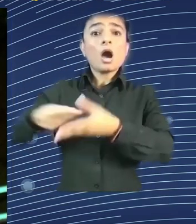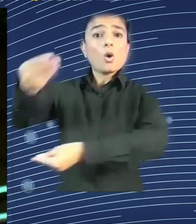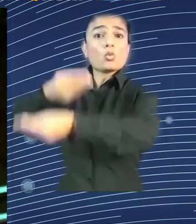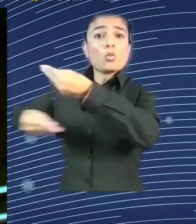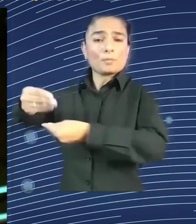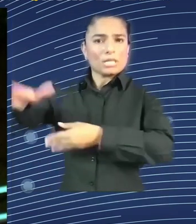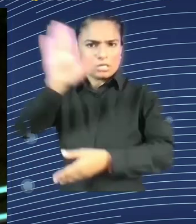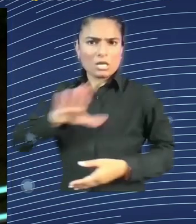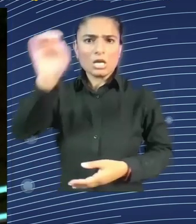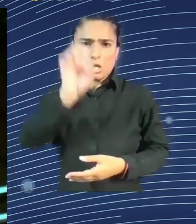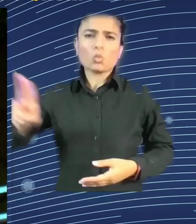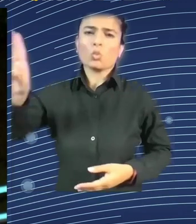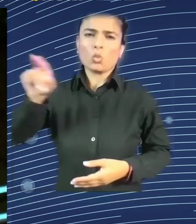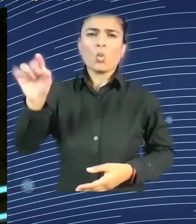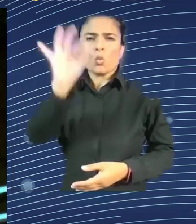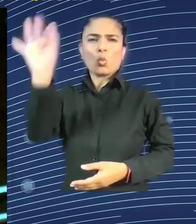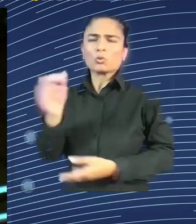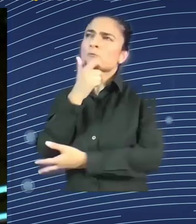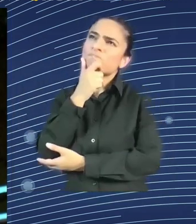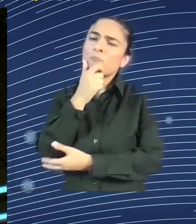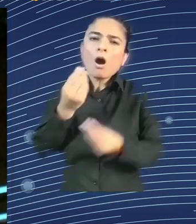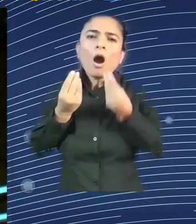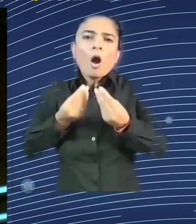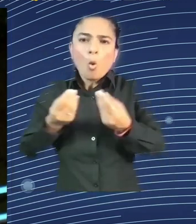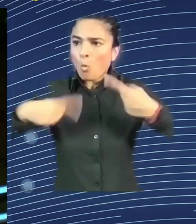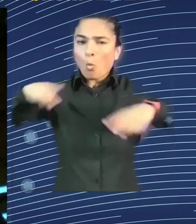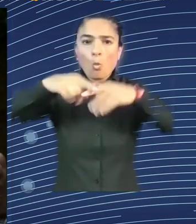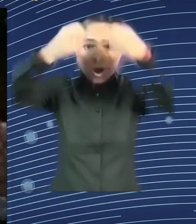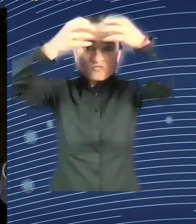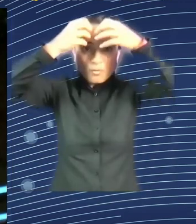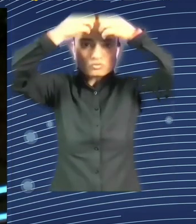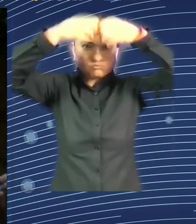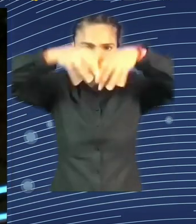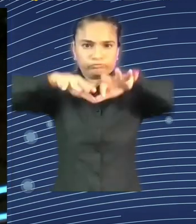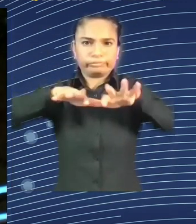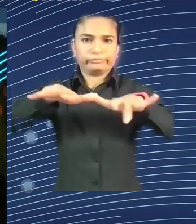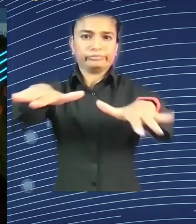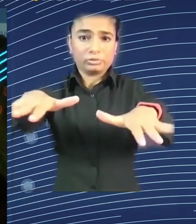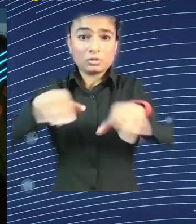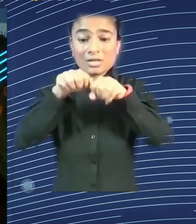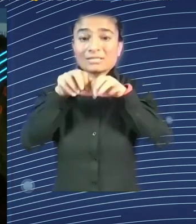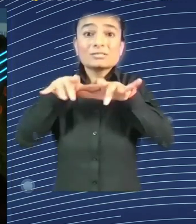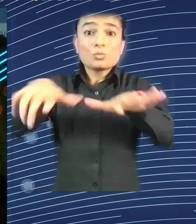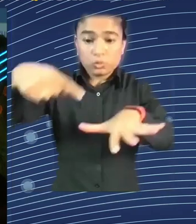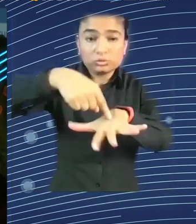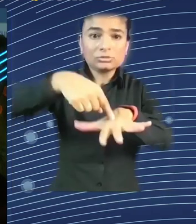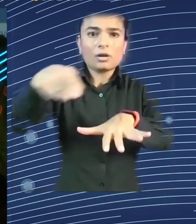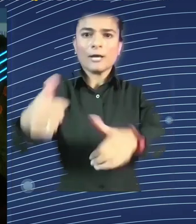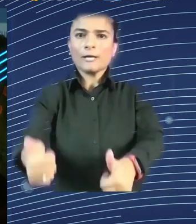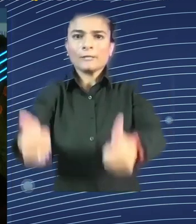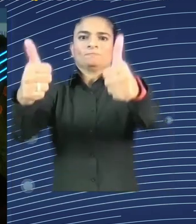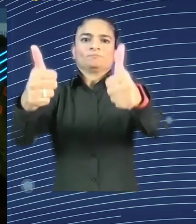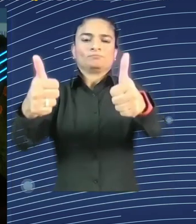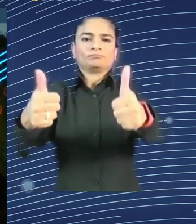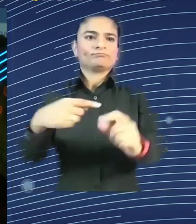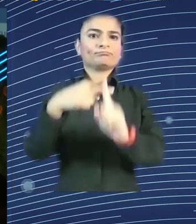aspect of the gains from technology, from AI, are key. That means that